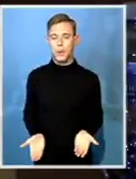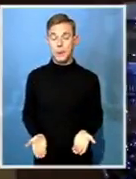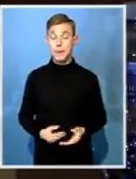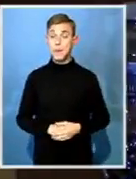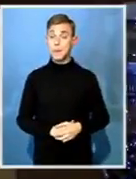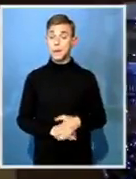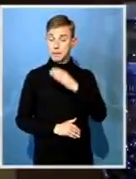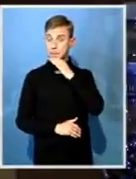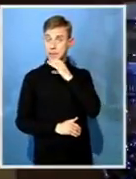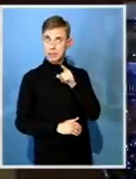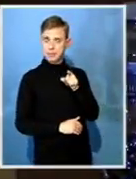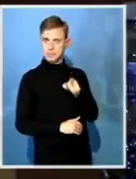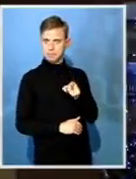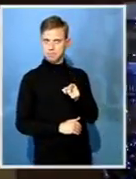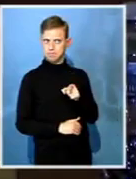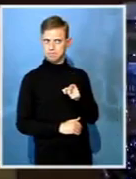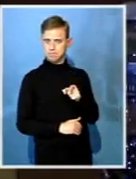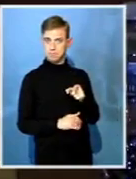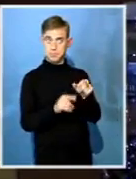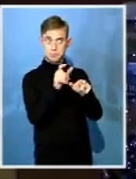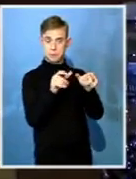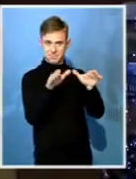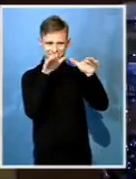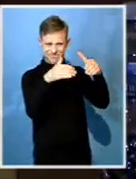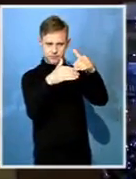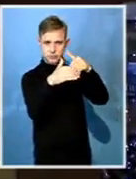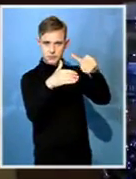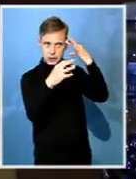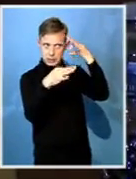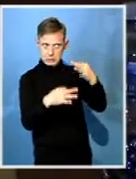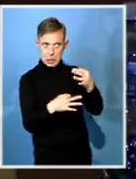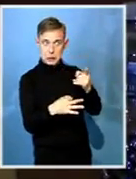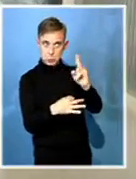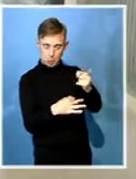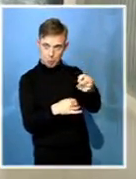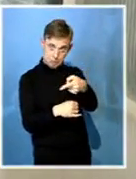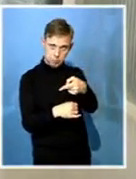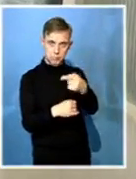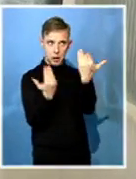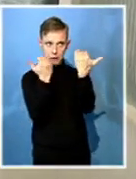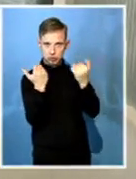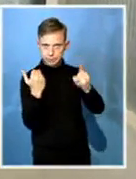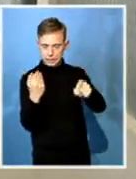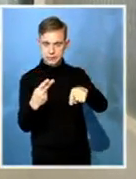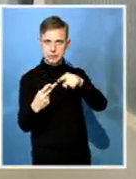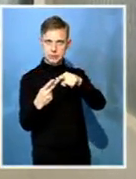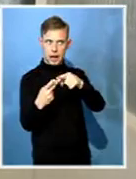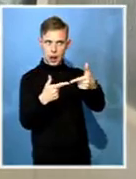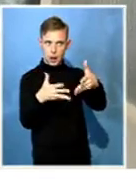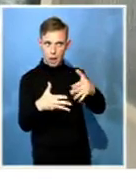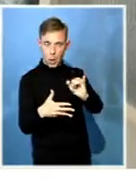which magistrate would take which case. On Tuesday,